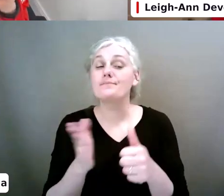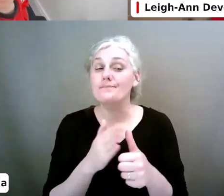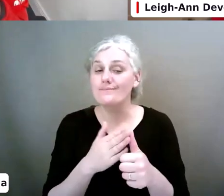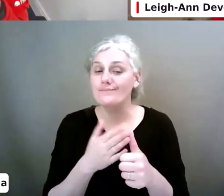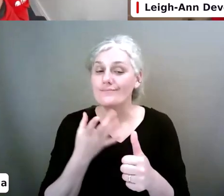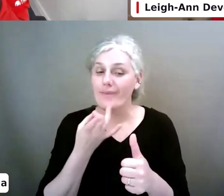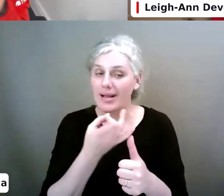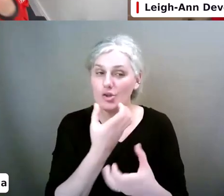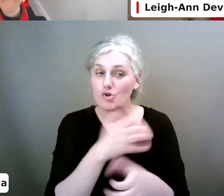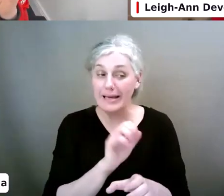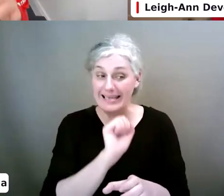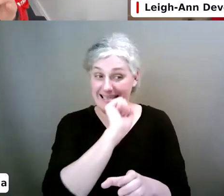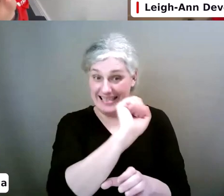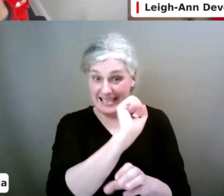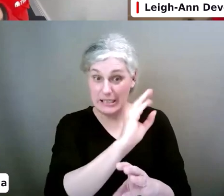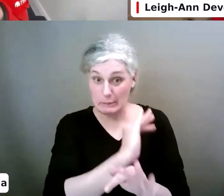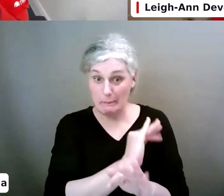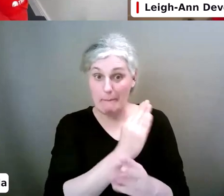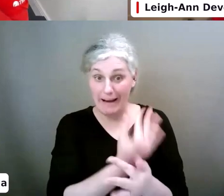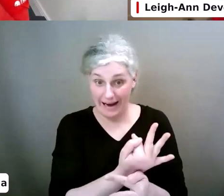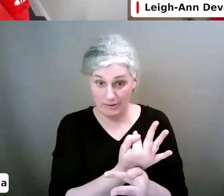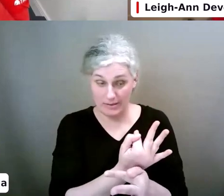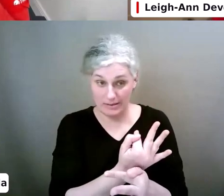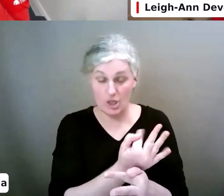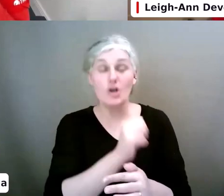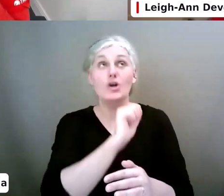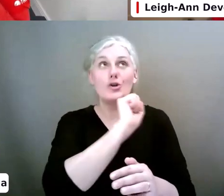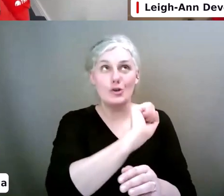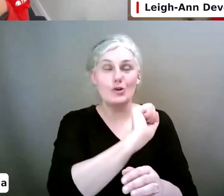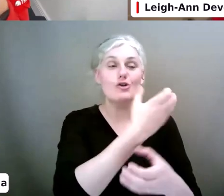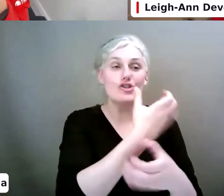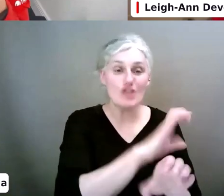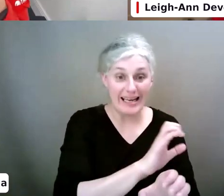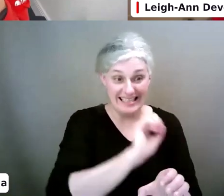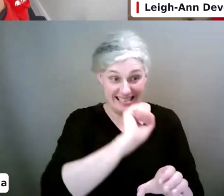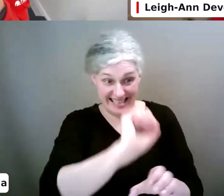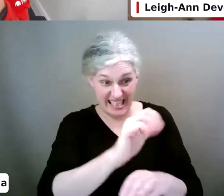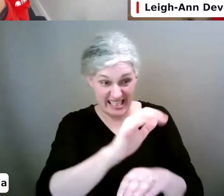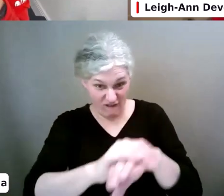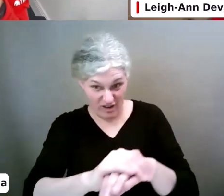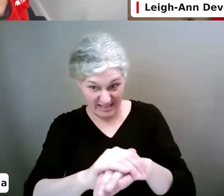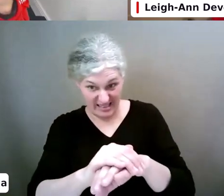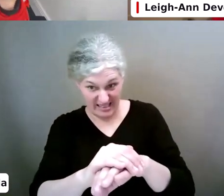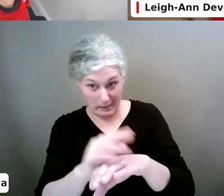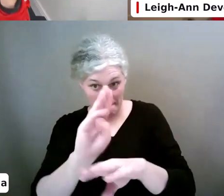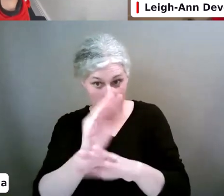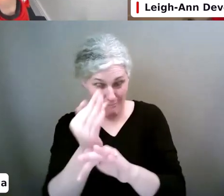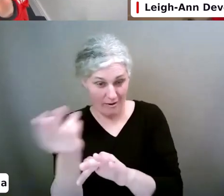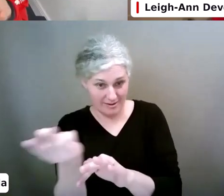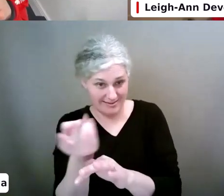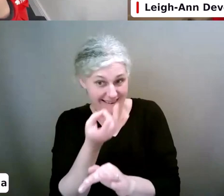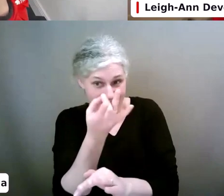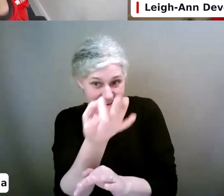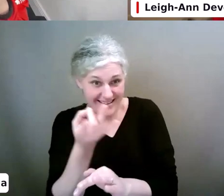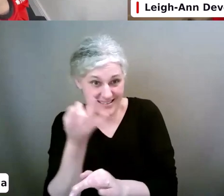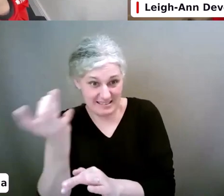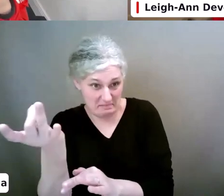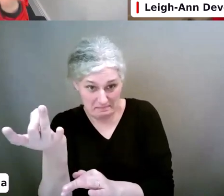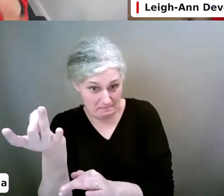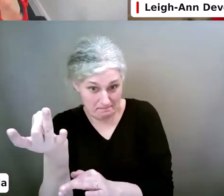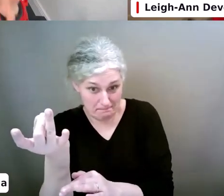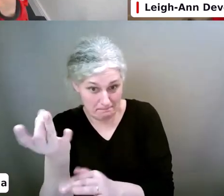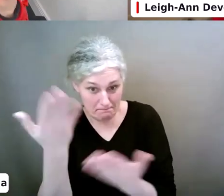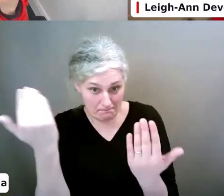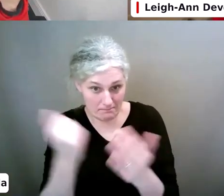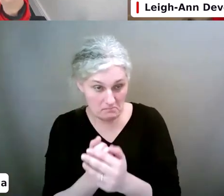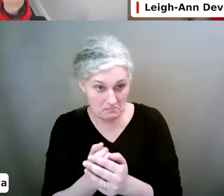child's parents, your child's friend's parents. Because, first of all, I'm not saying they're liars. But, you know,